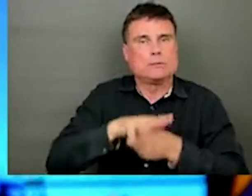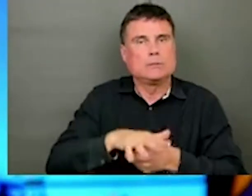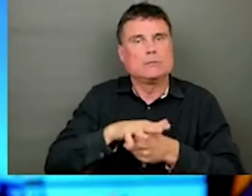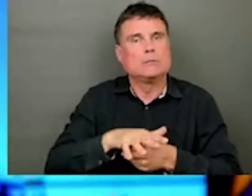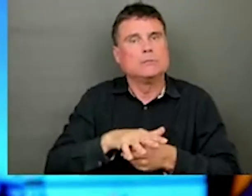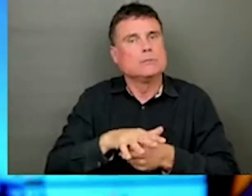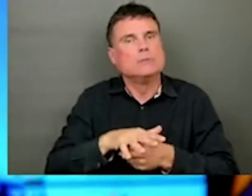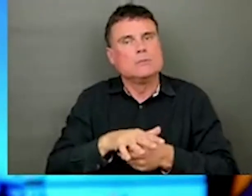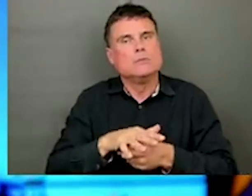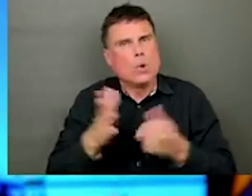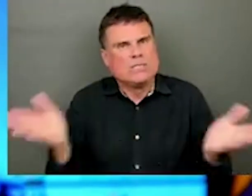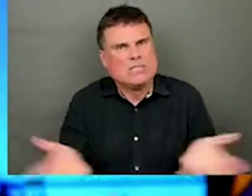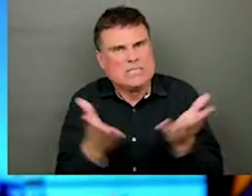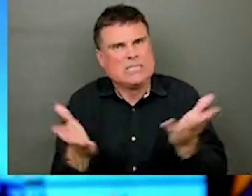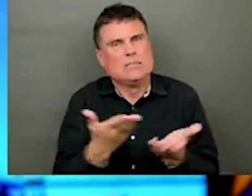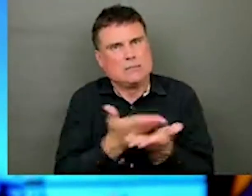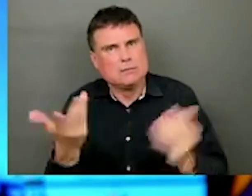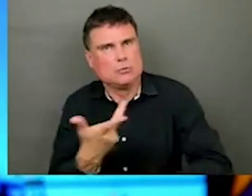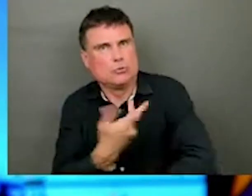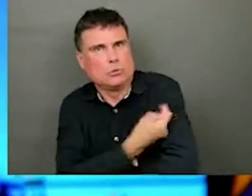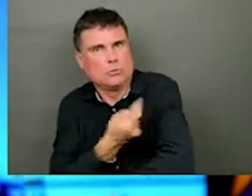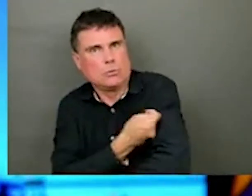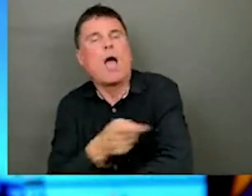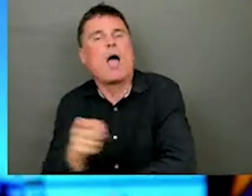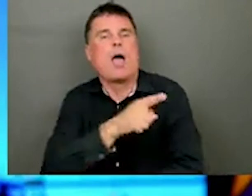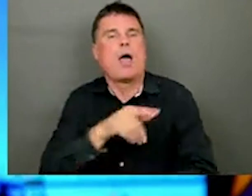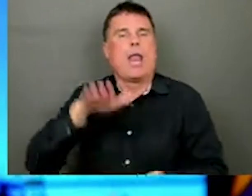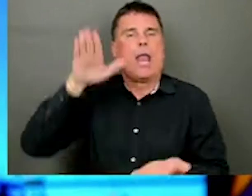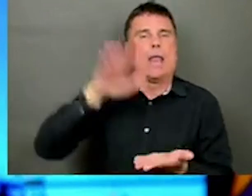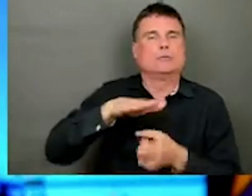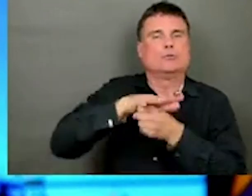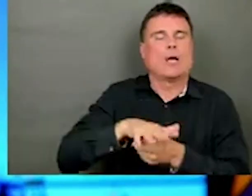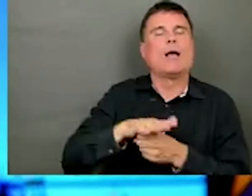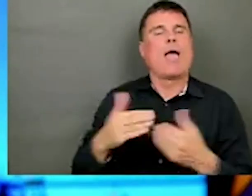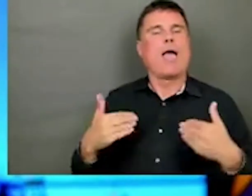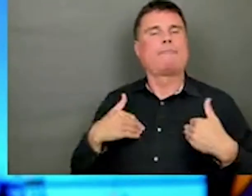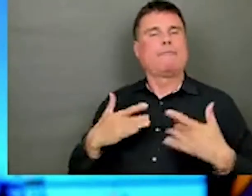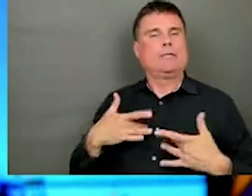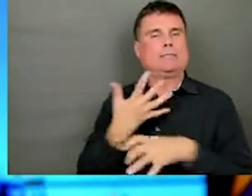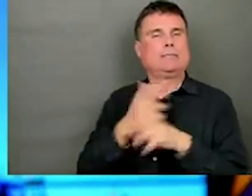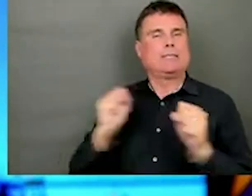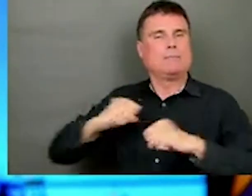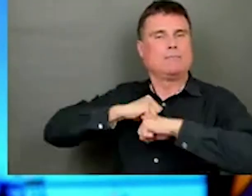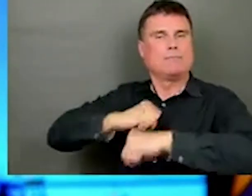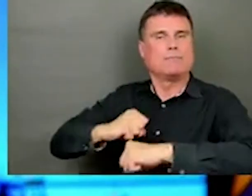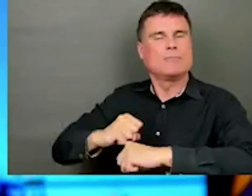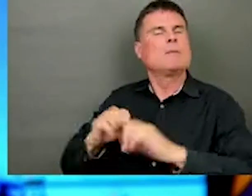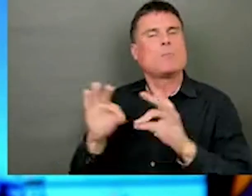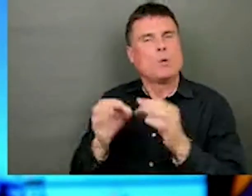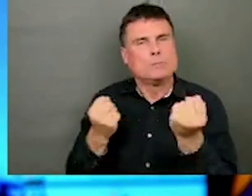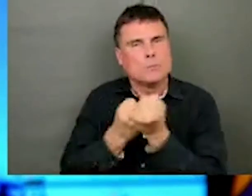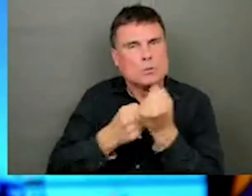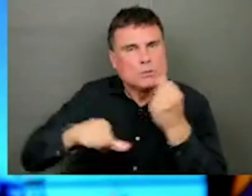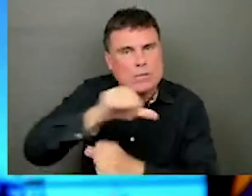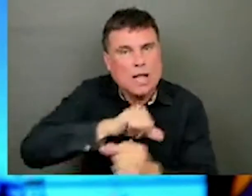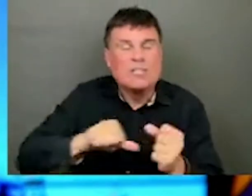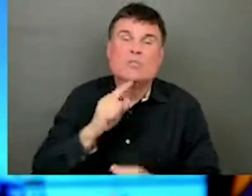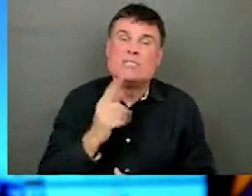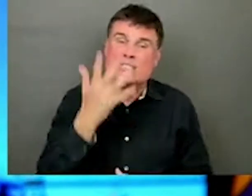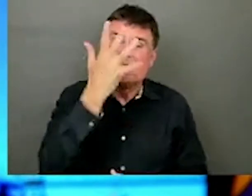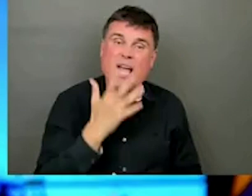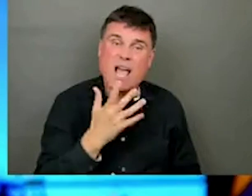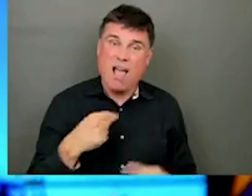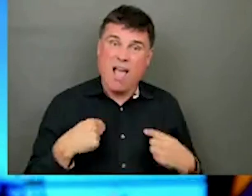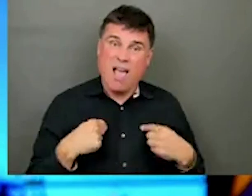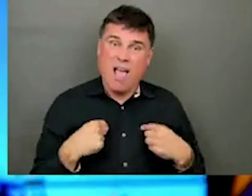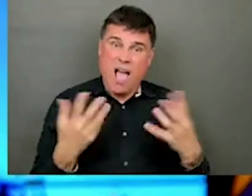So we do need to support each other through this. It's unfortunate. You I wanted it to be over too. I didn't want us to be